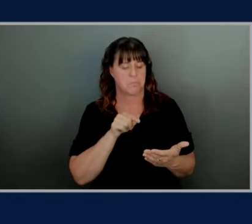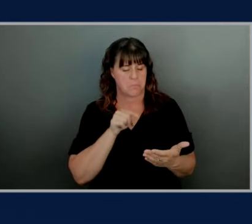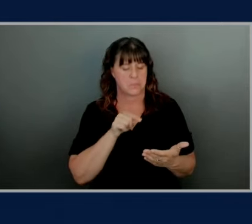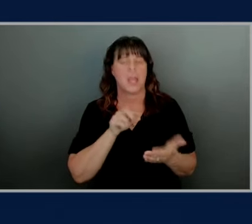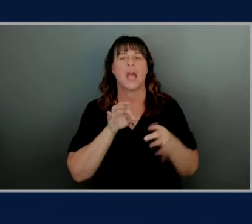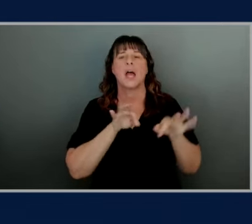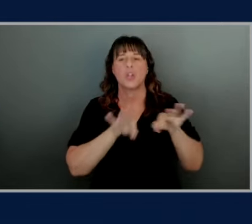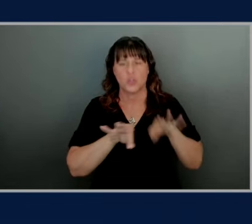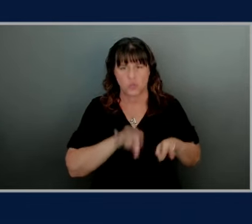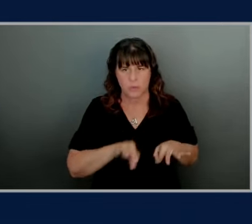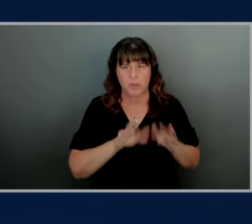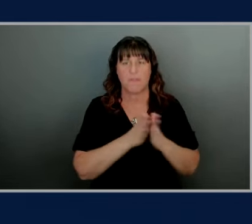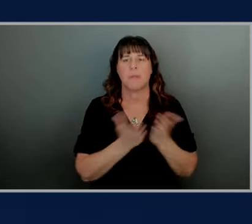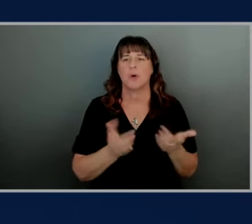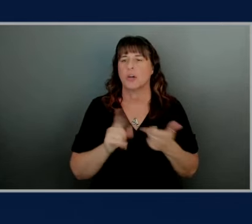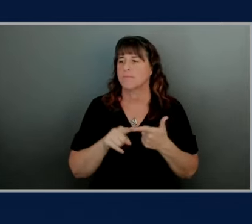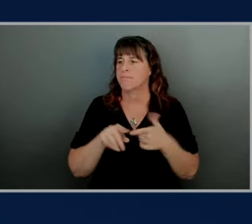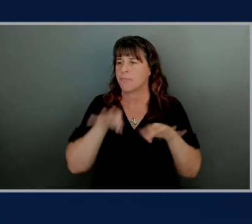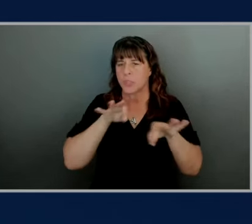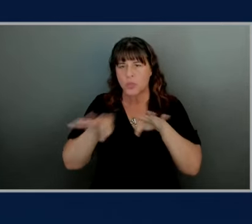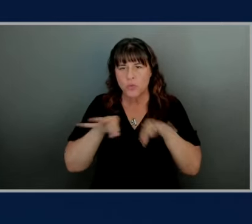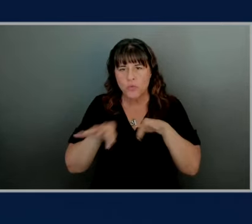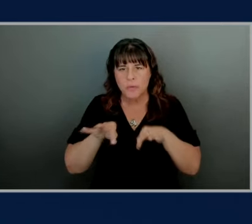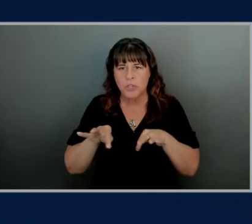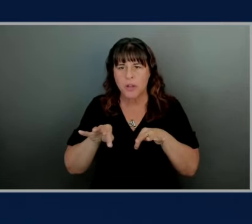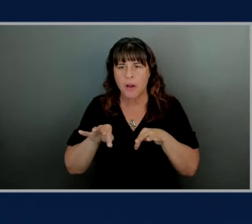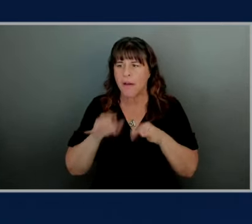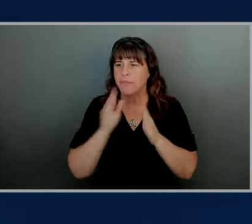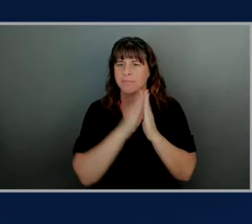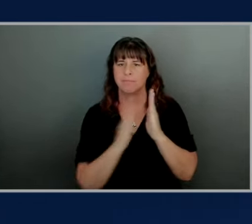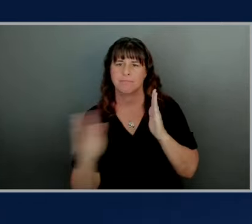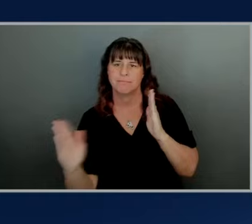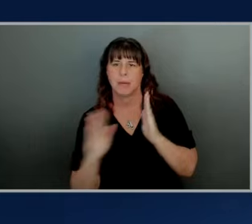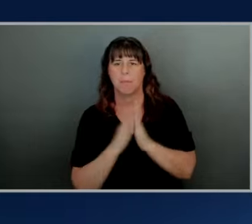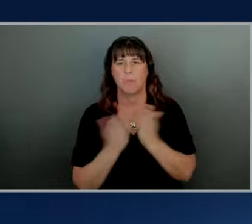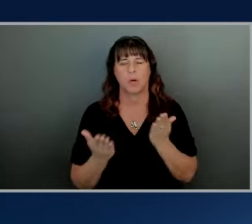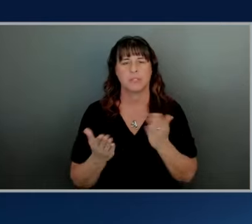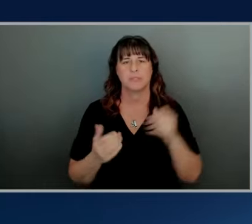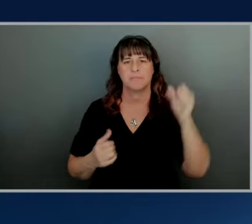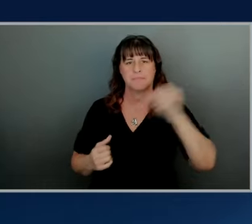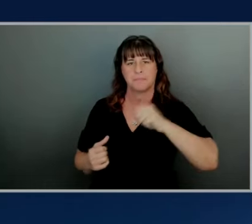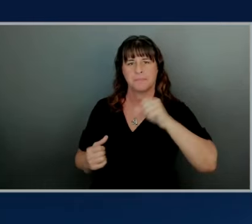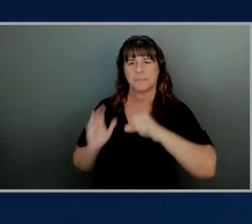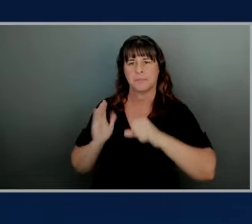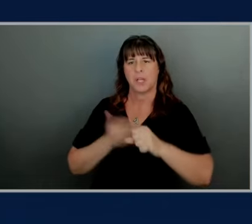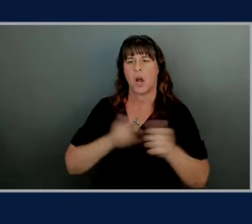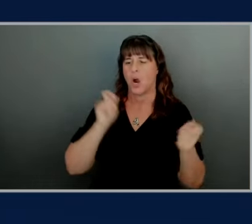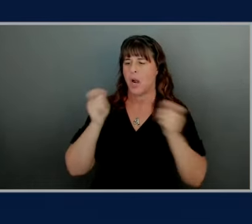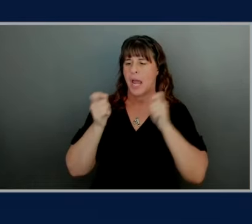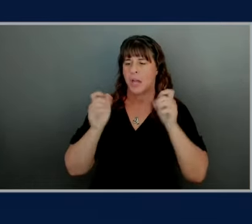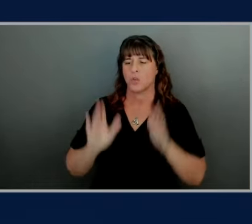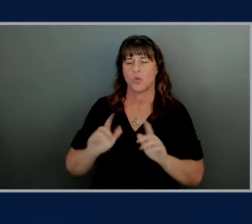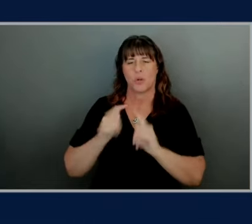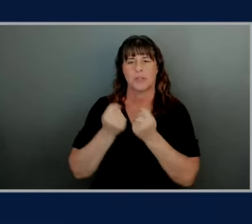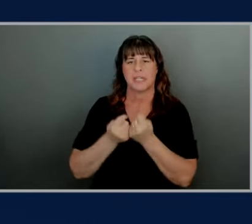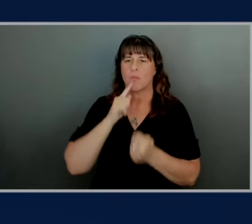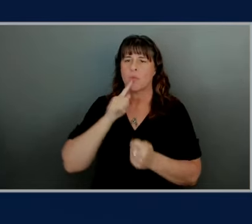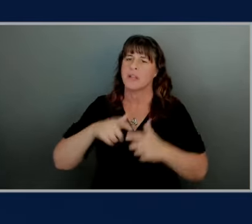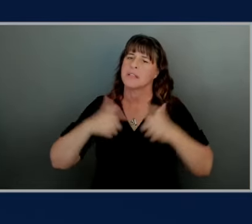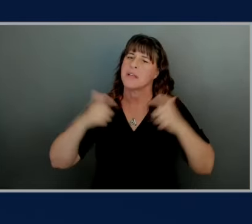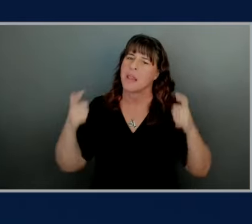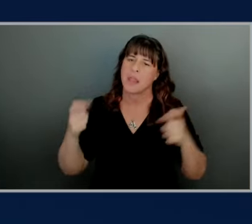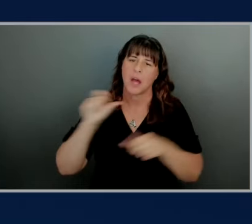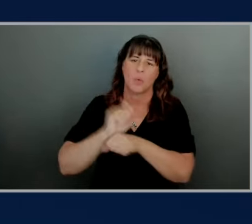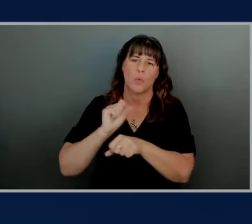of the book here's a description of a collection of books yeah and you know our our editorial team still does a massive amount of work